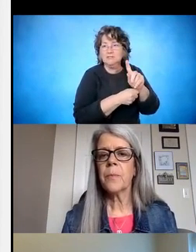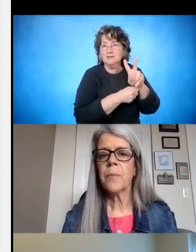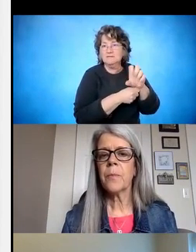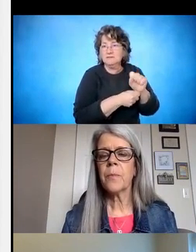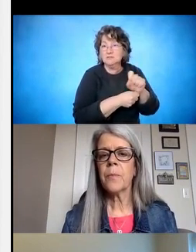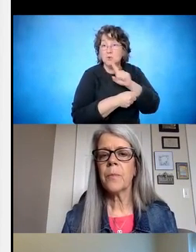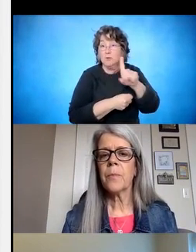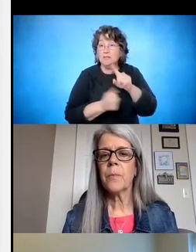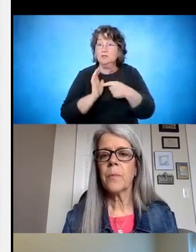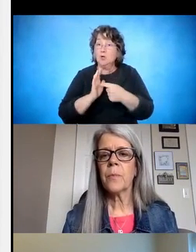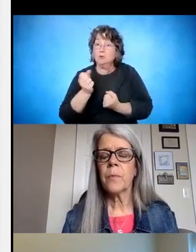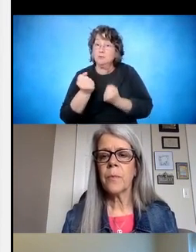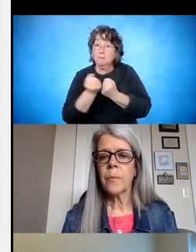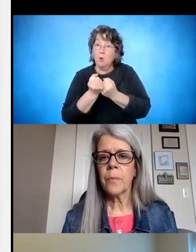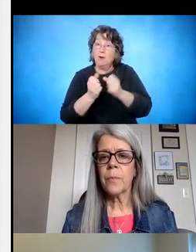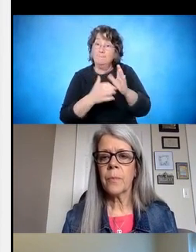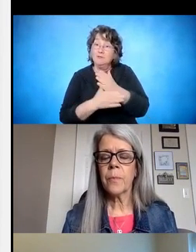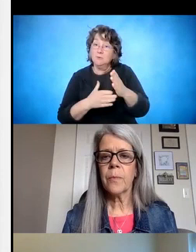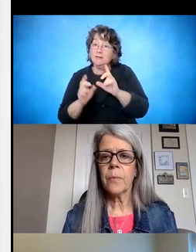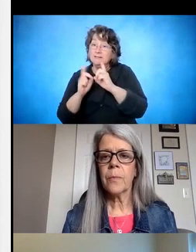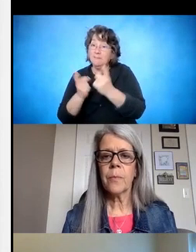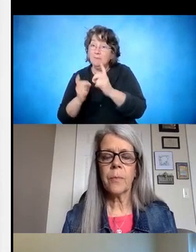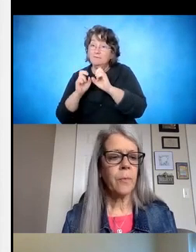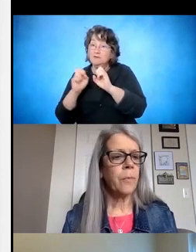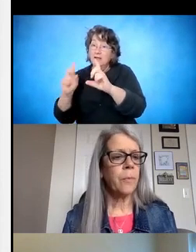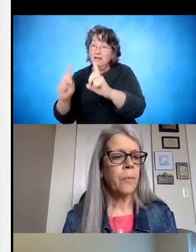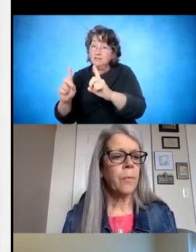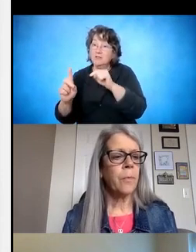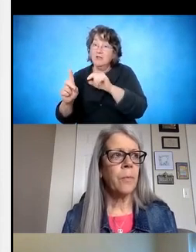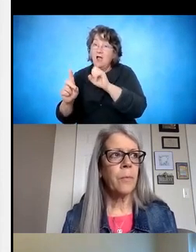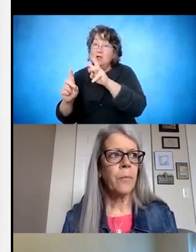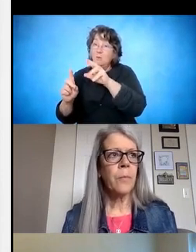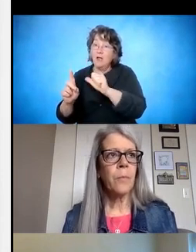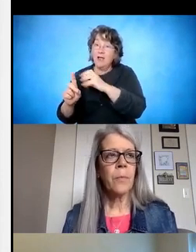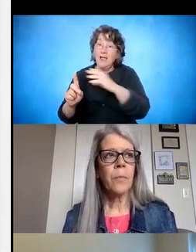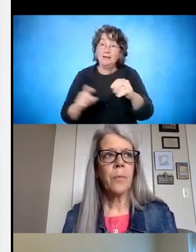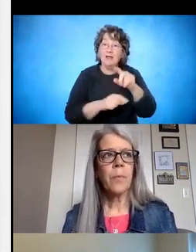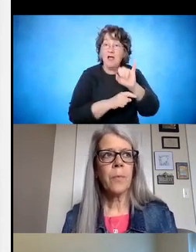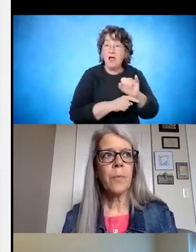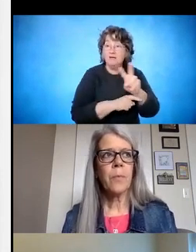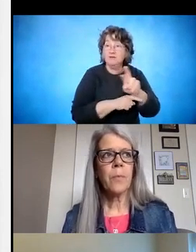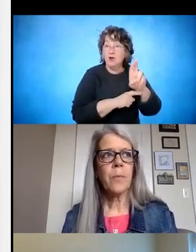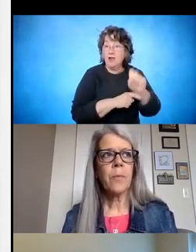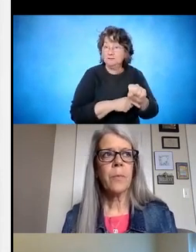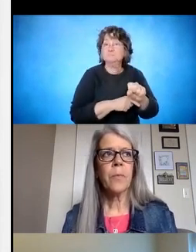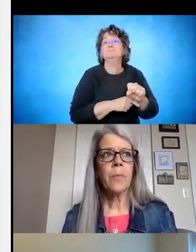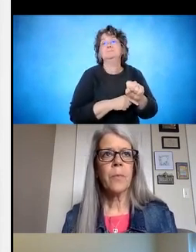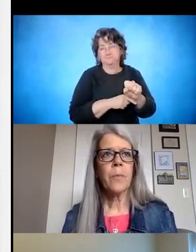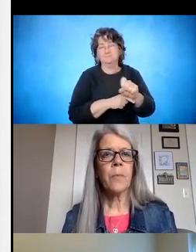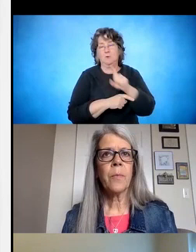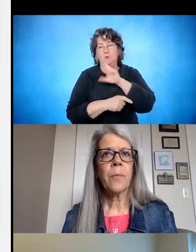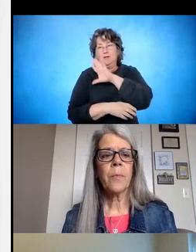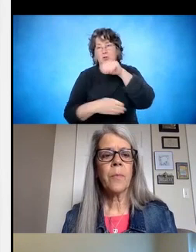support between the Department of Education in Iowa and IVRS. And it includes information about our local education